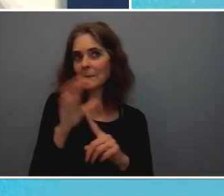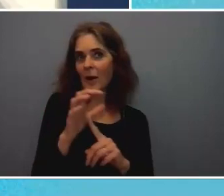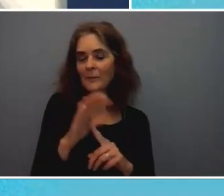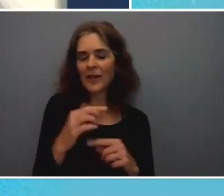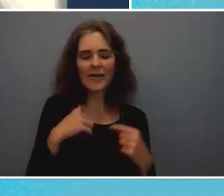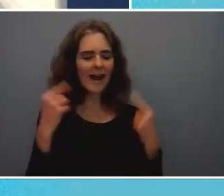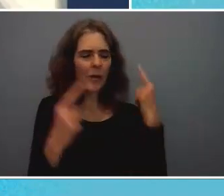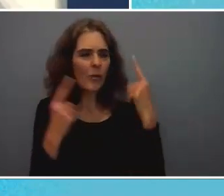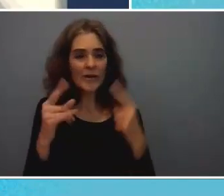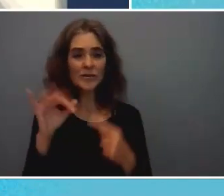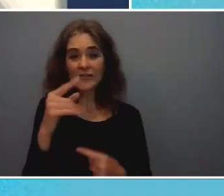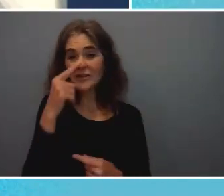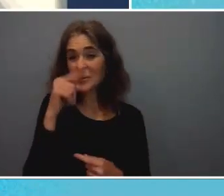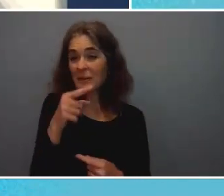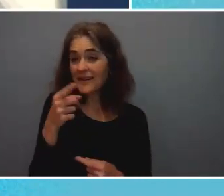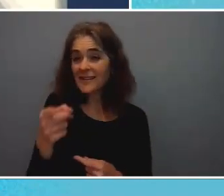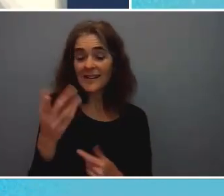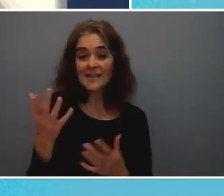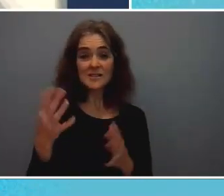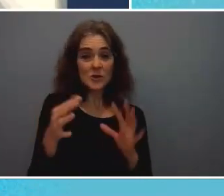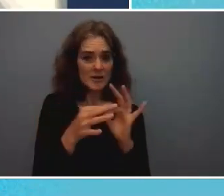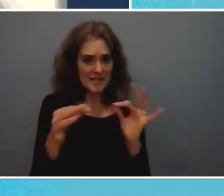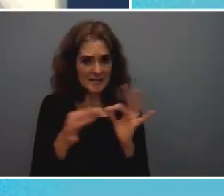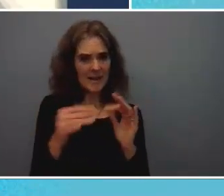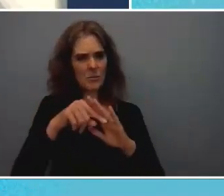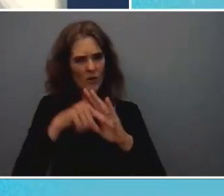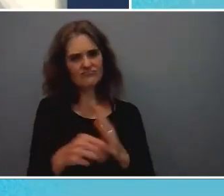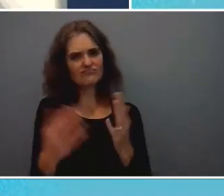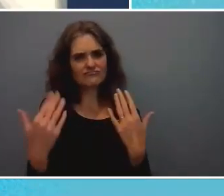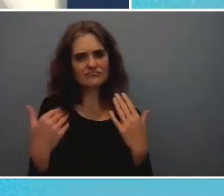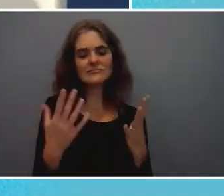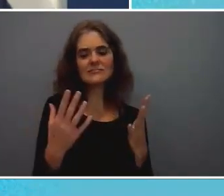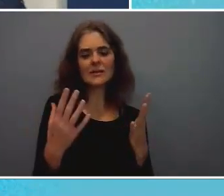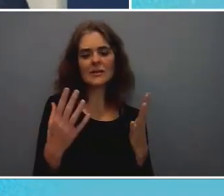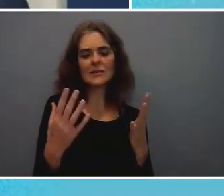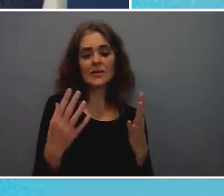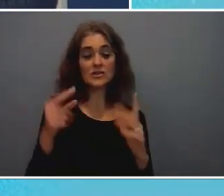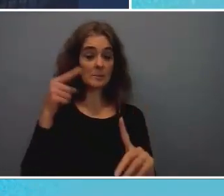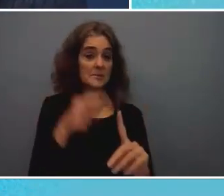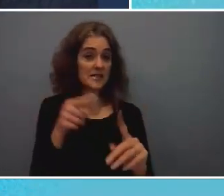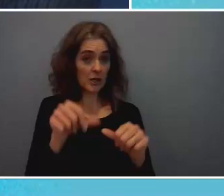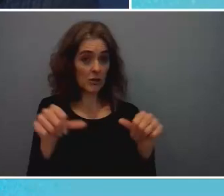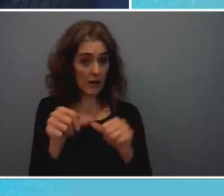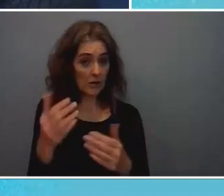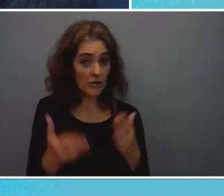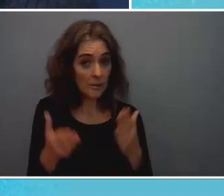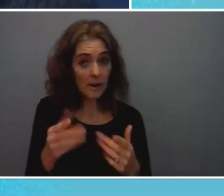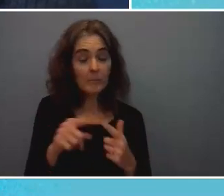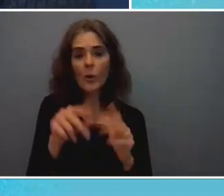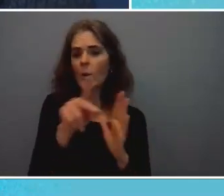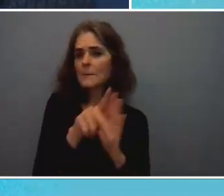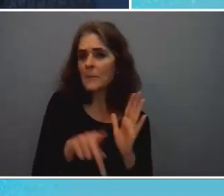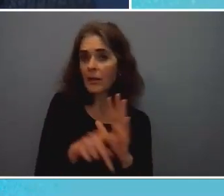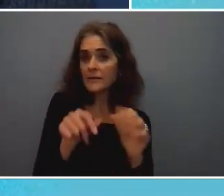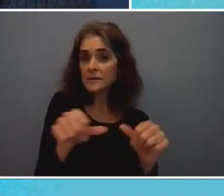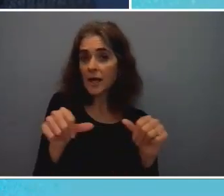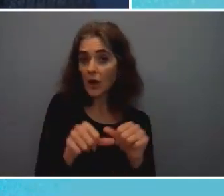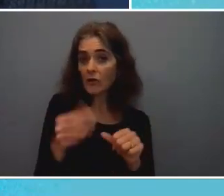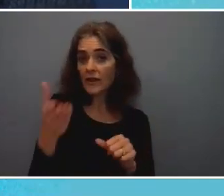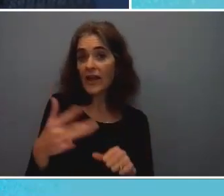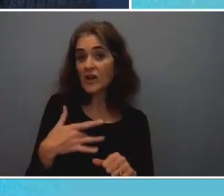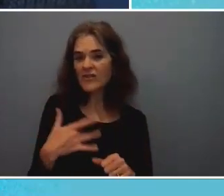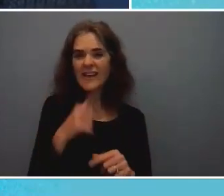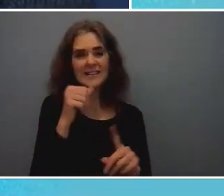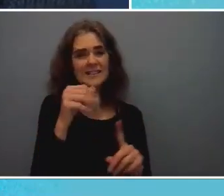give uh i wonder if you can say more about that and is there a particular area or policy area that you think is unpopular